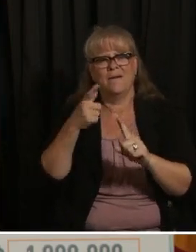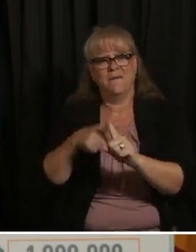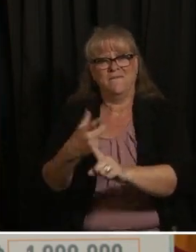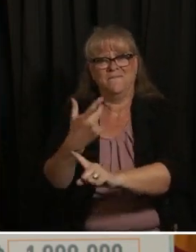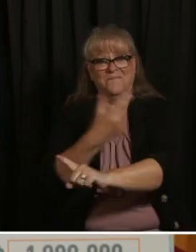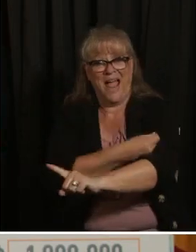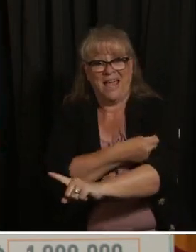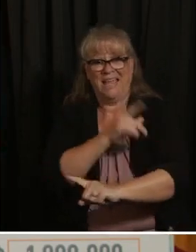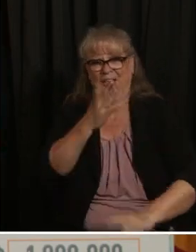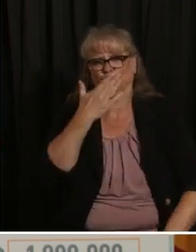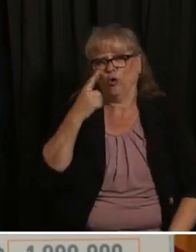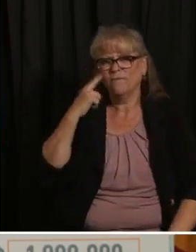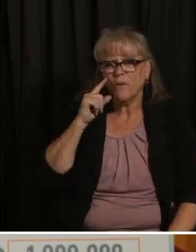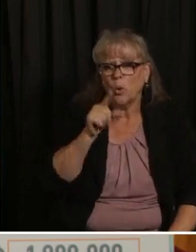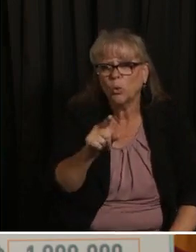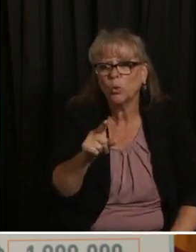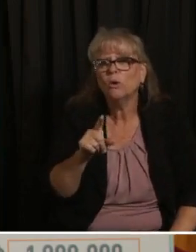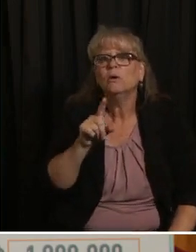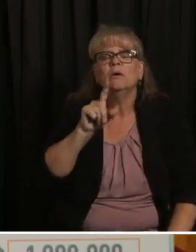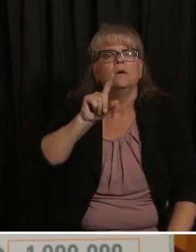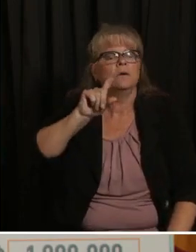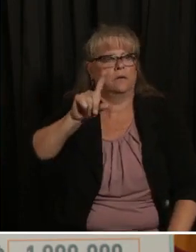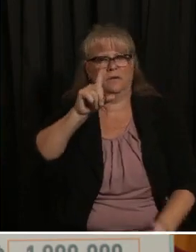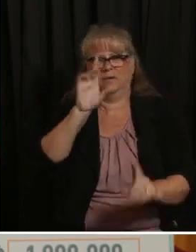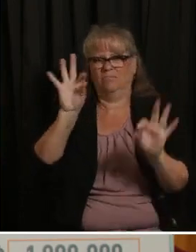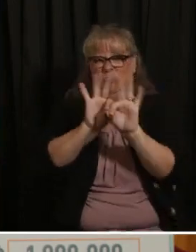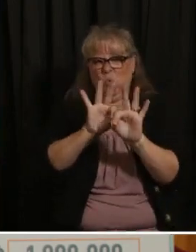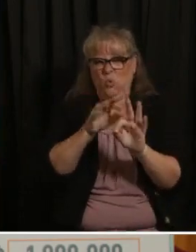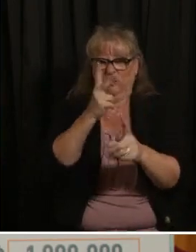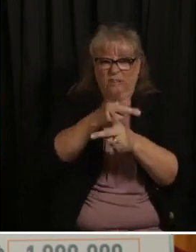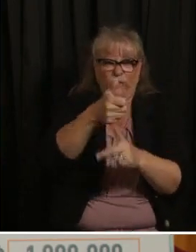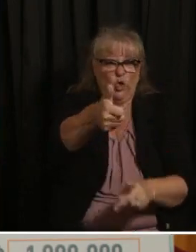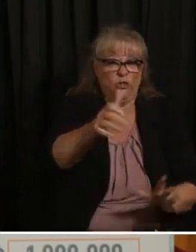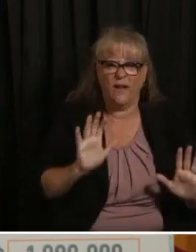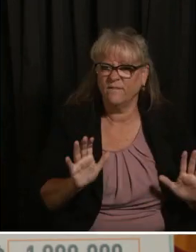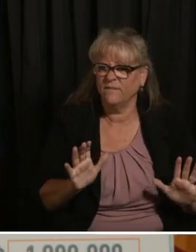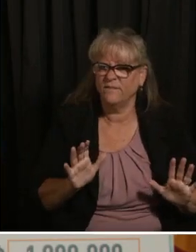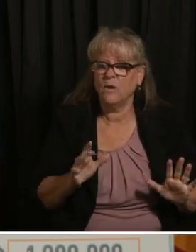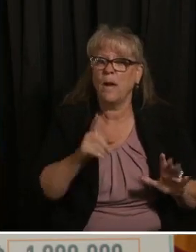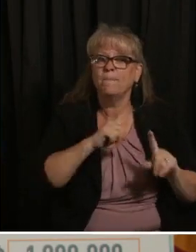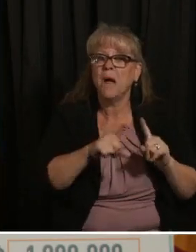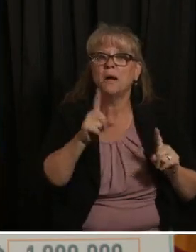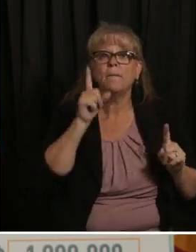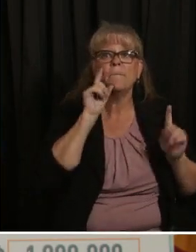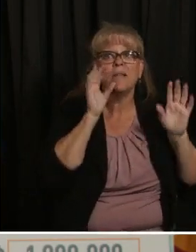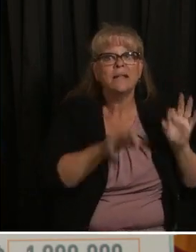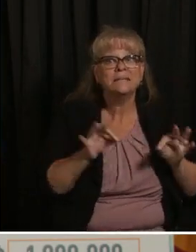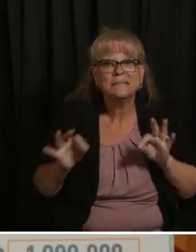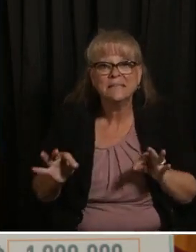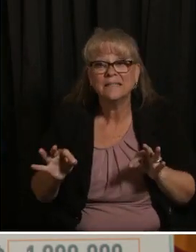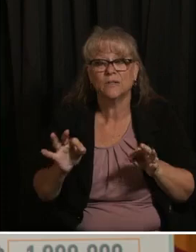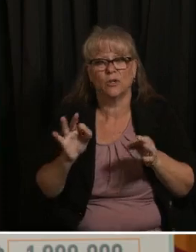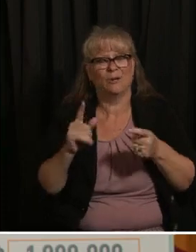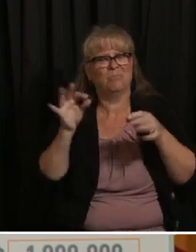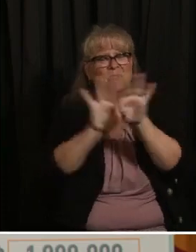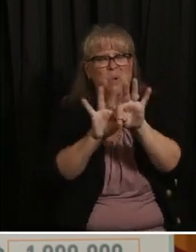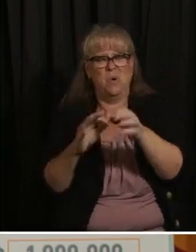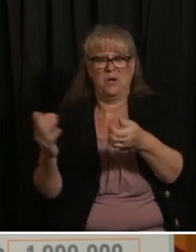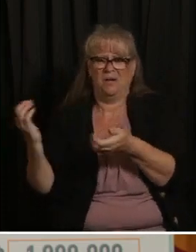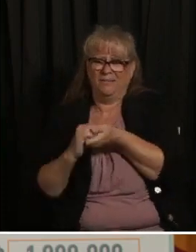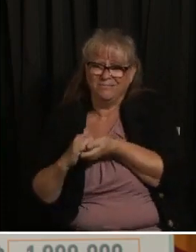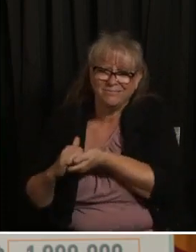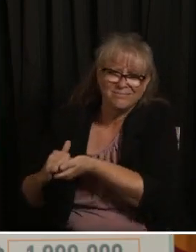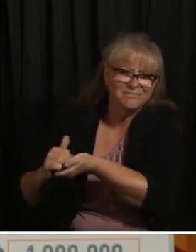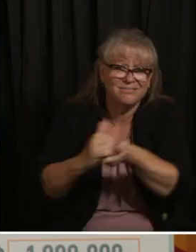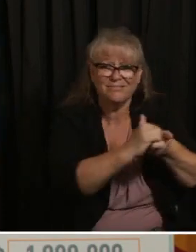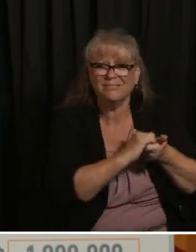but the decision is really about joining with the rest of the human race to try to eliminate vaccines